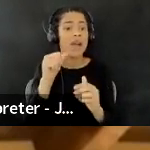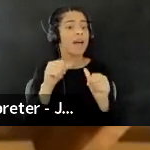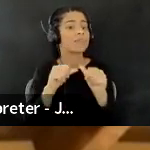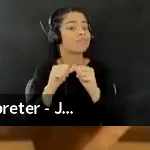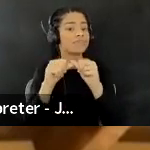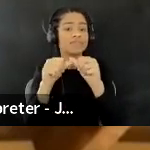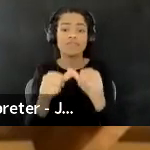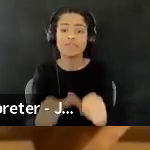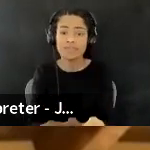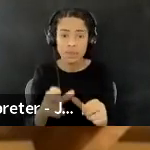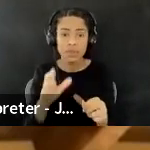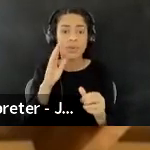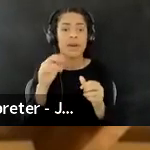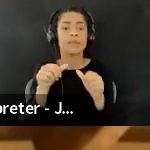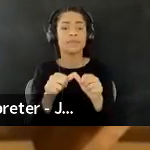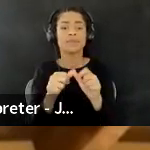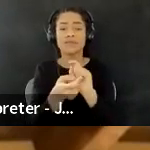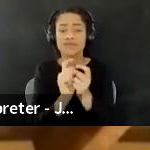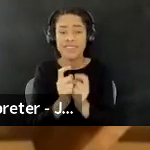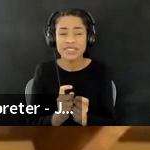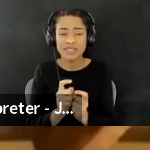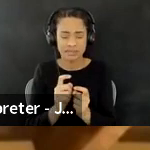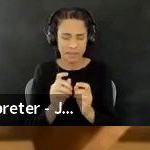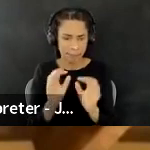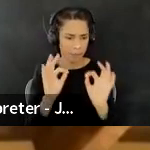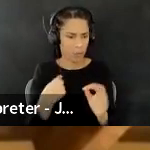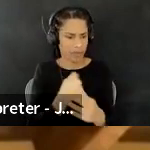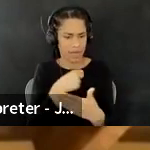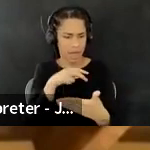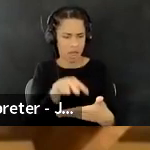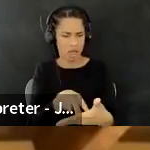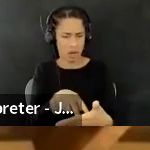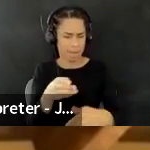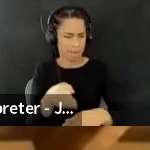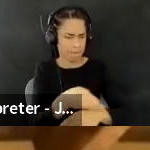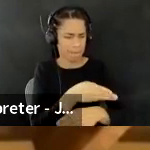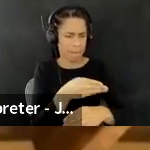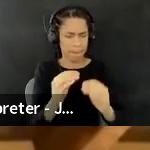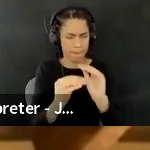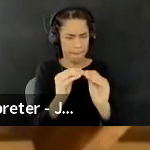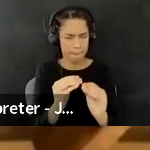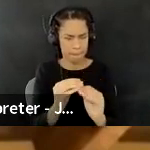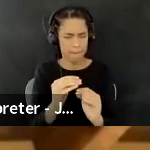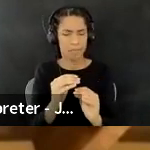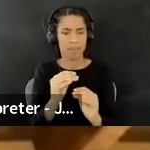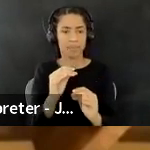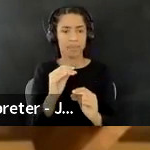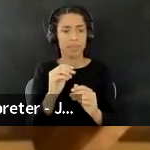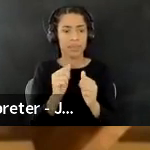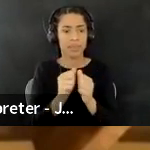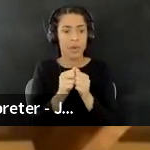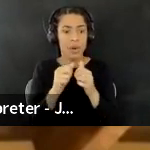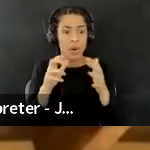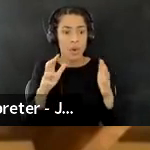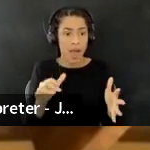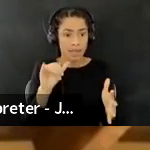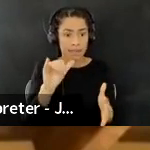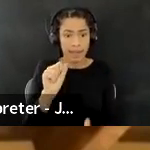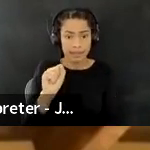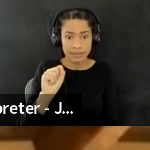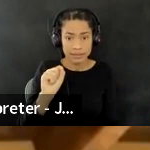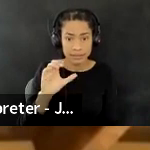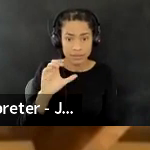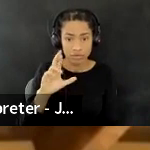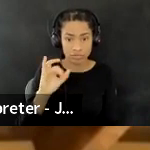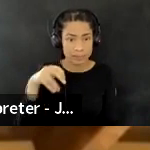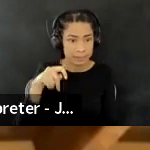um, evolving and reflective place where we essentially without scripting and repeating